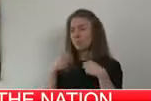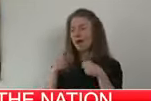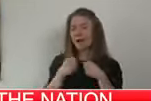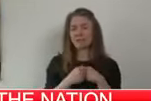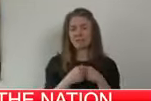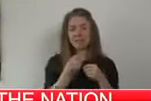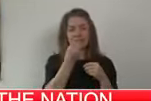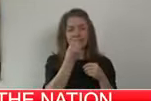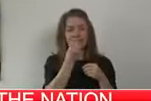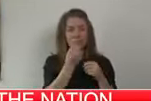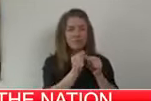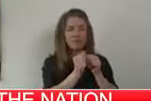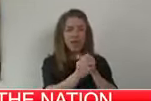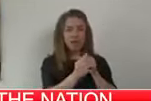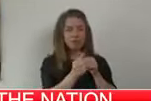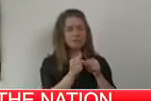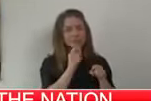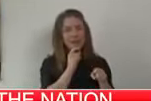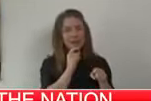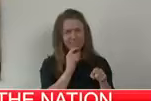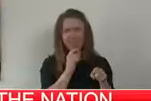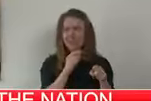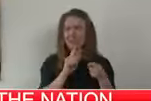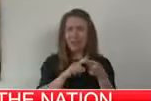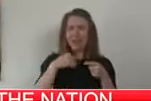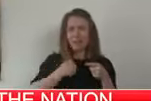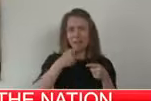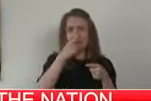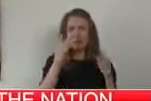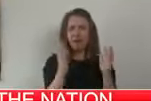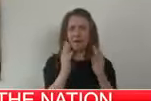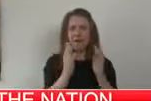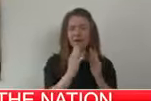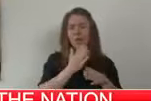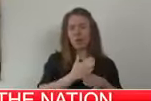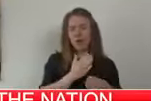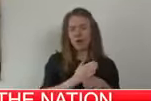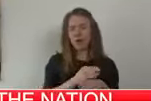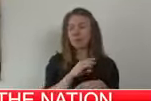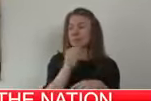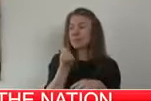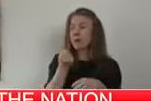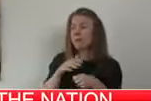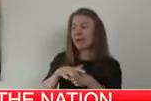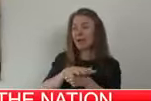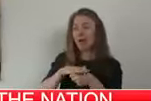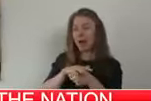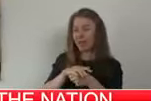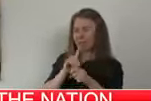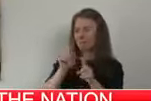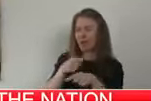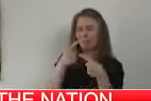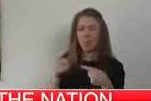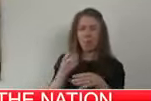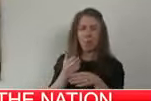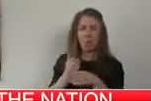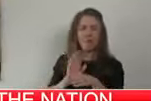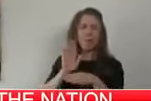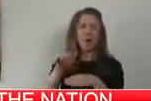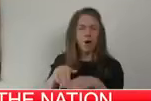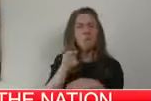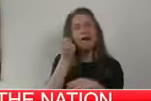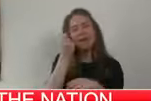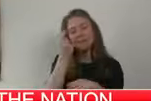and other essential people continuing on at their place of work. And there are some sectors where work from home is impossible.